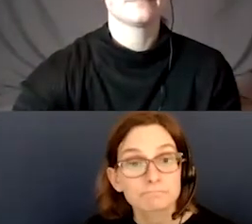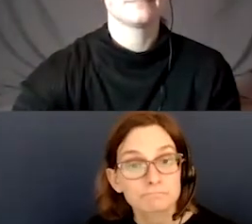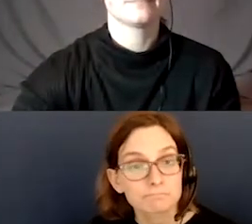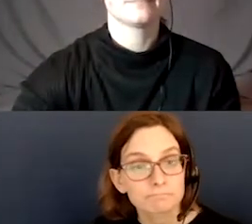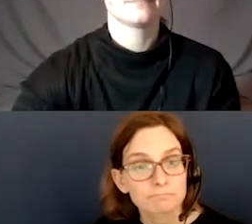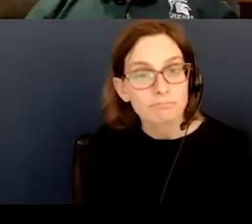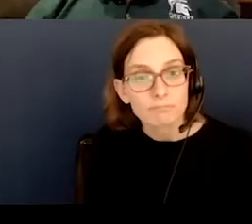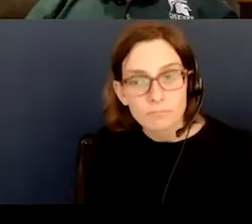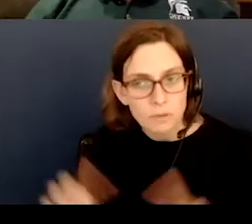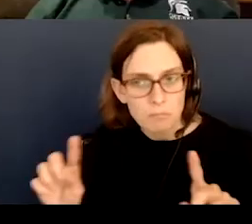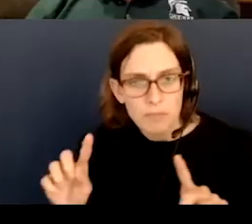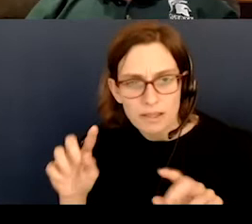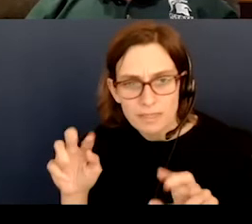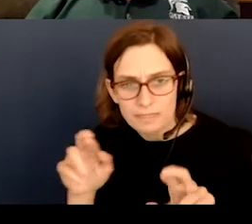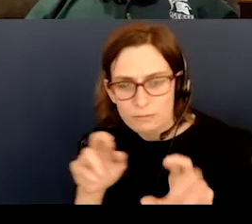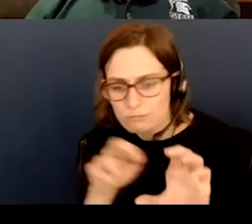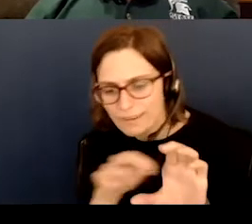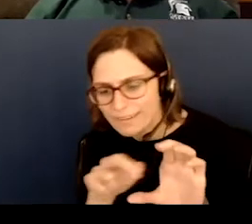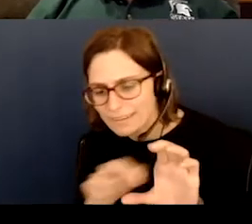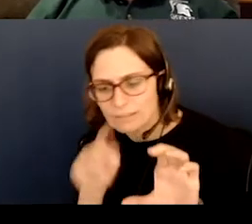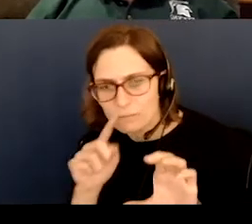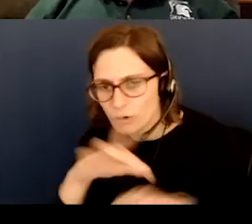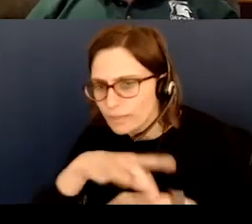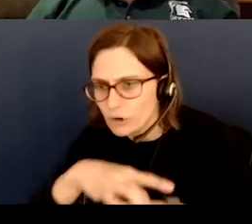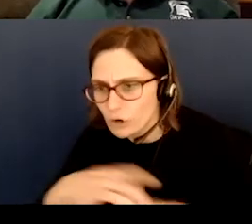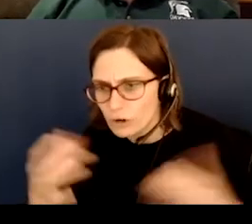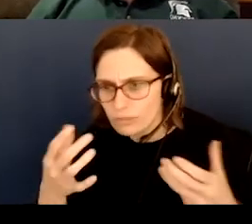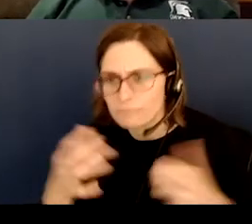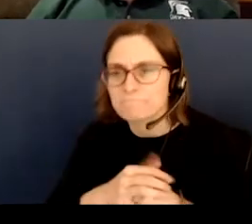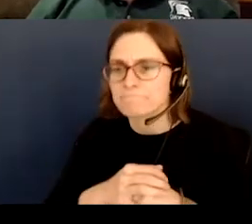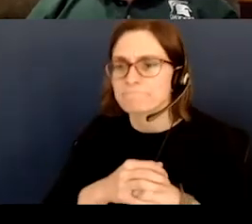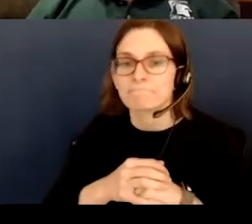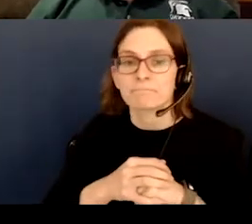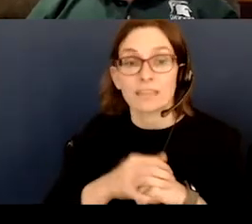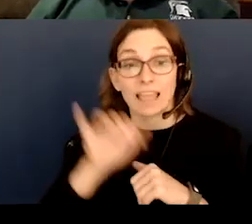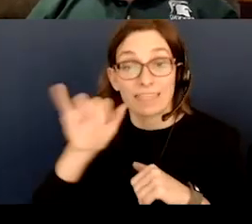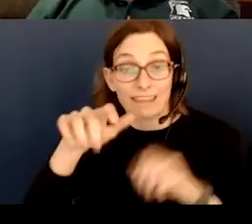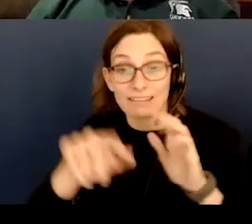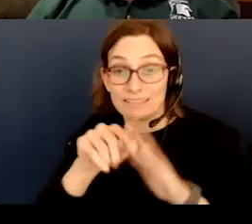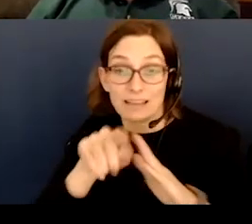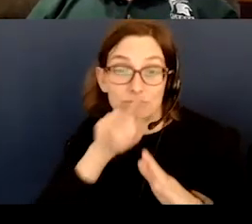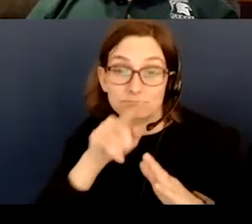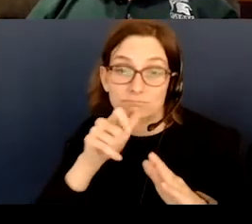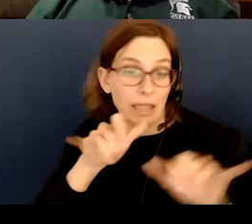But what is the radius of the earth? At this point, it had not really been measured precisely.